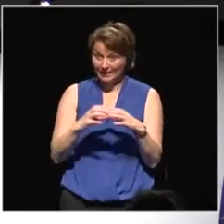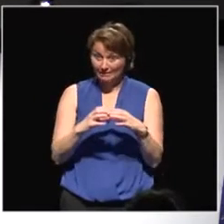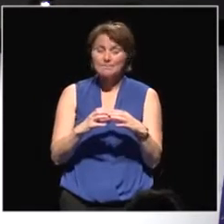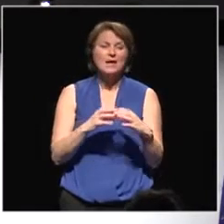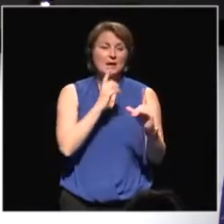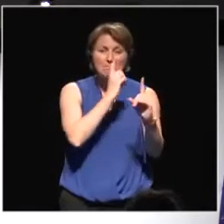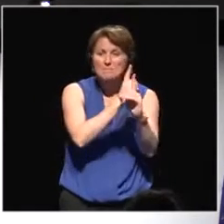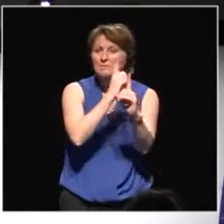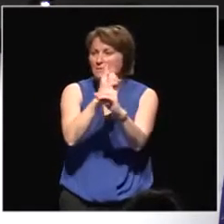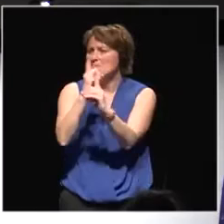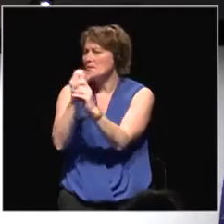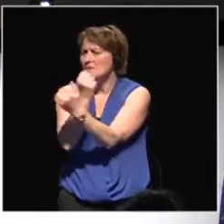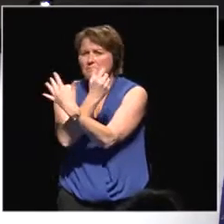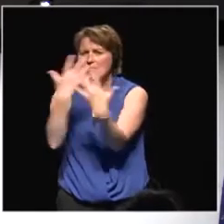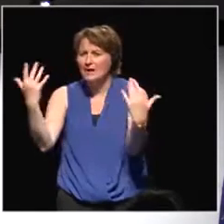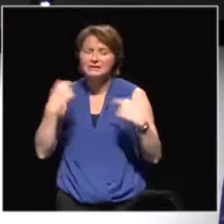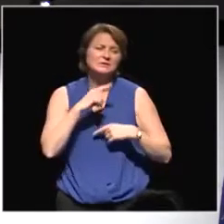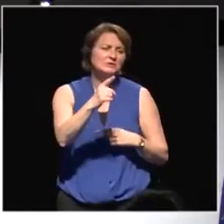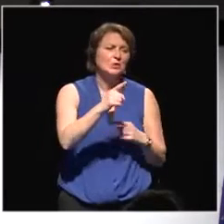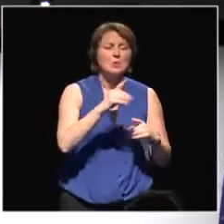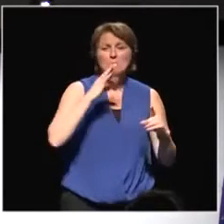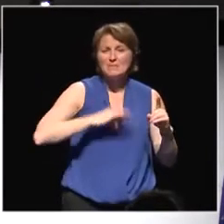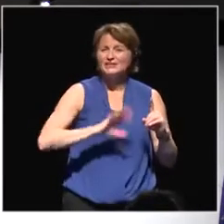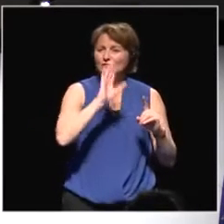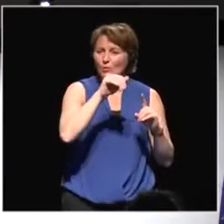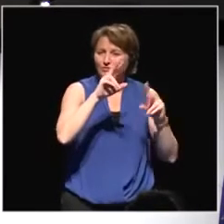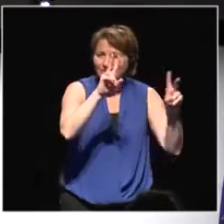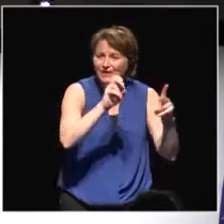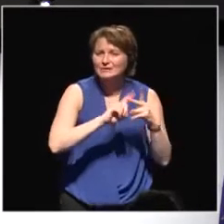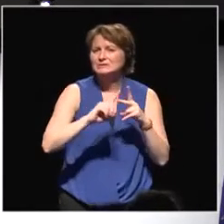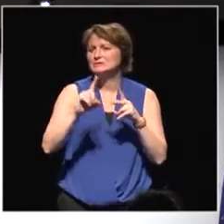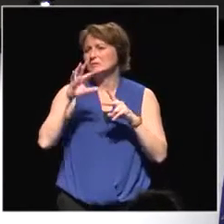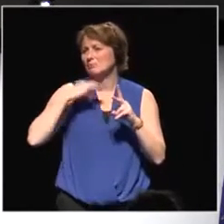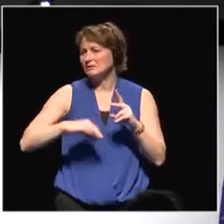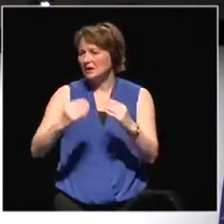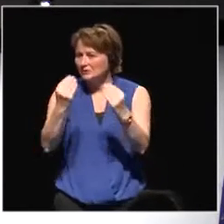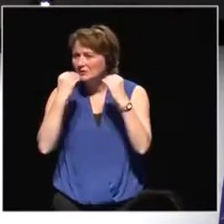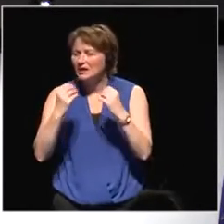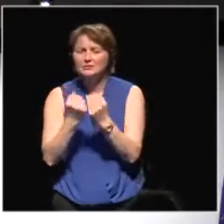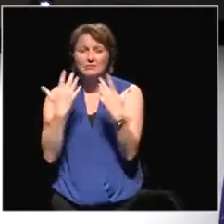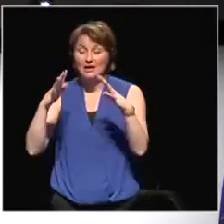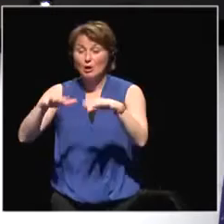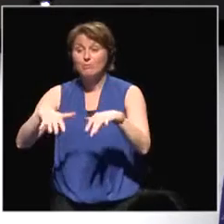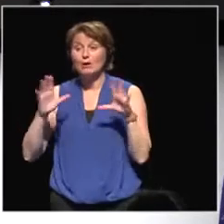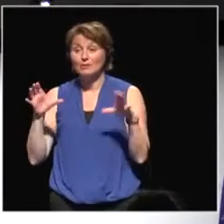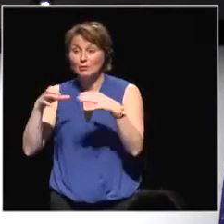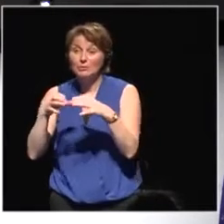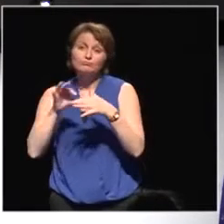the Minister of Foreign Affairs, Minister of Education. Many parliamentary committees, like on education,